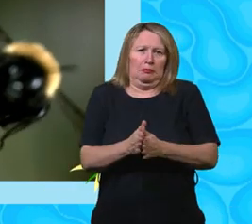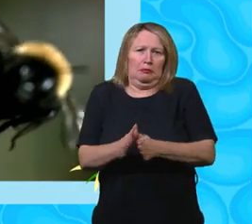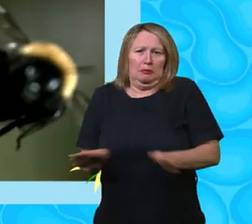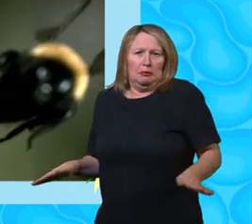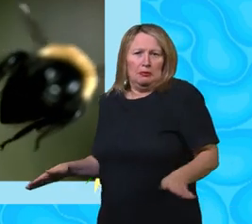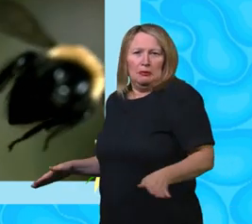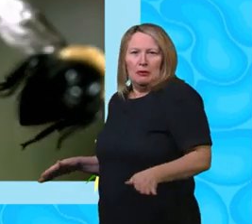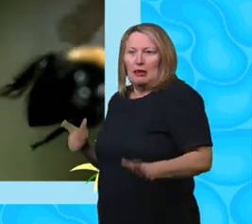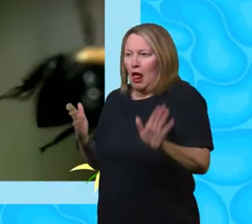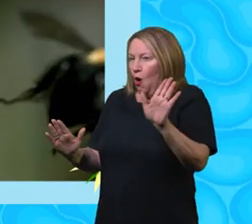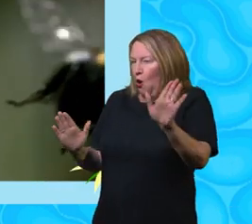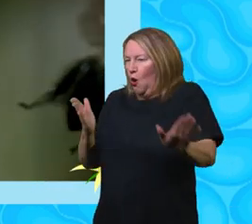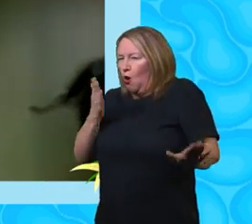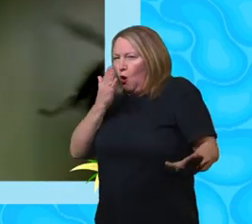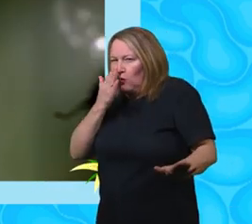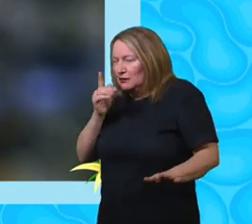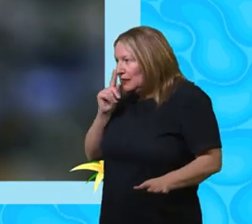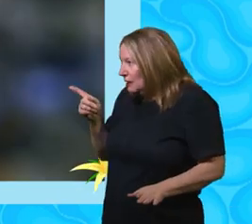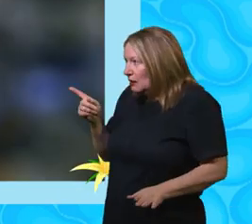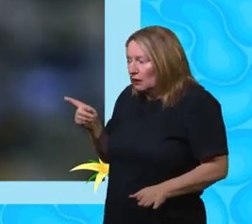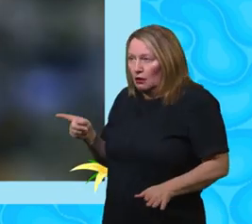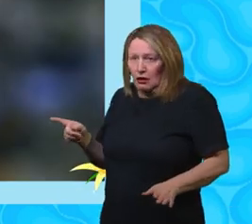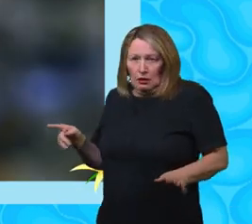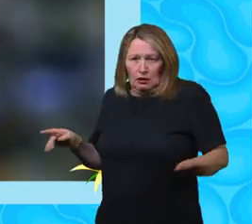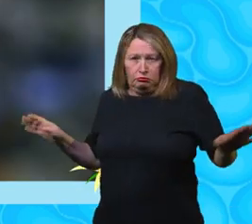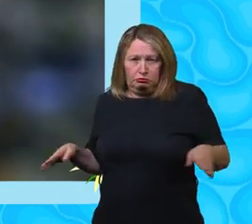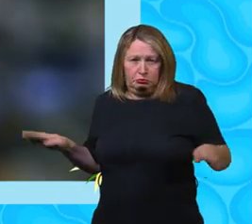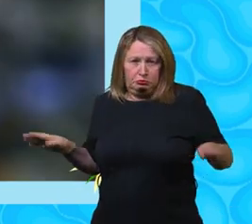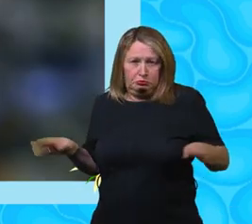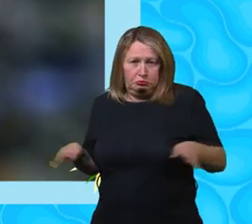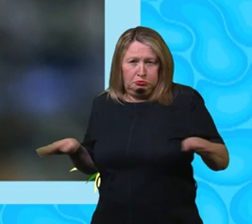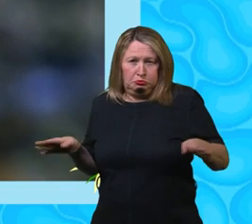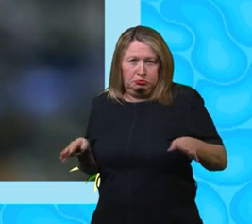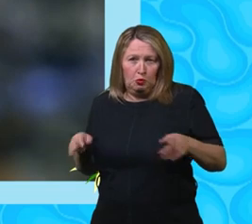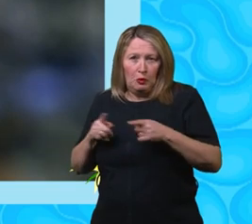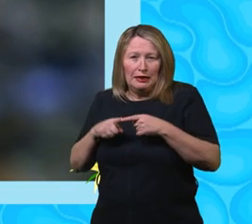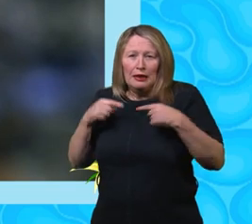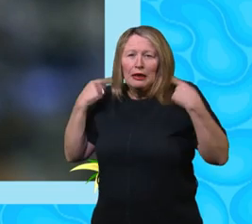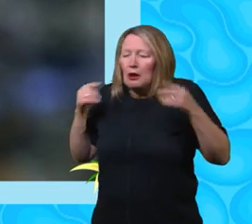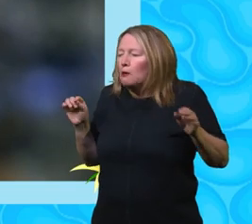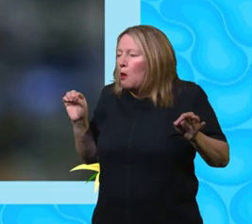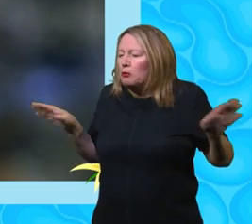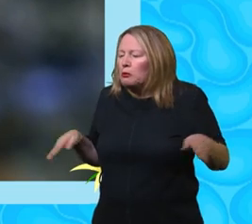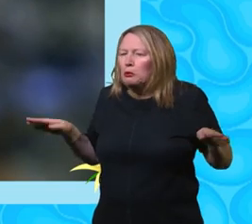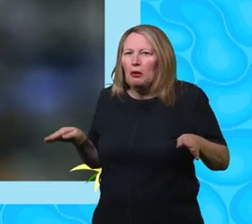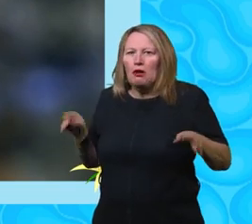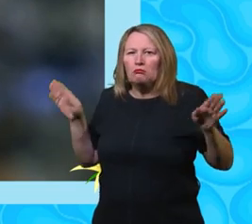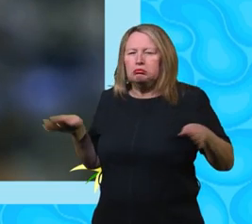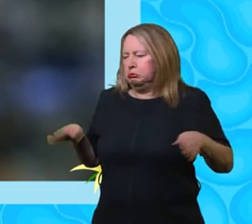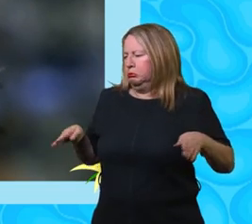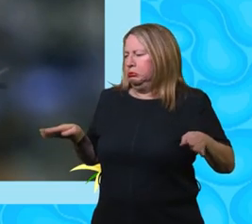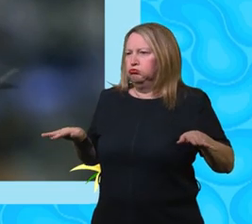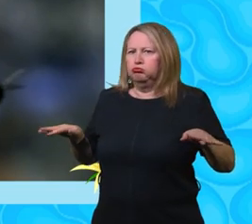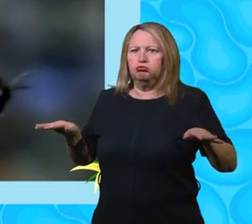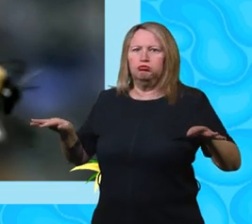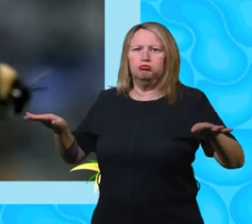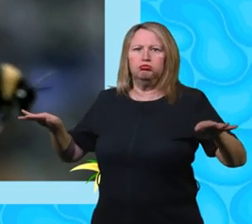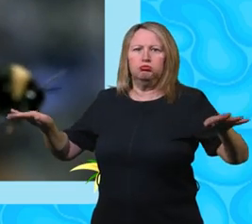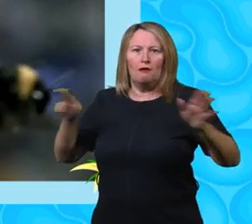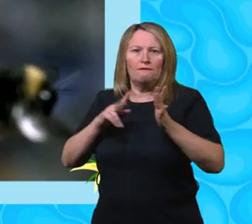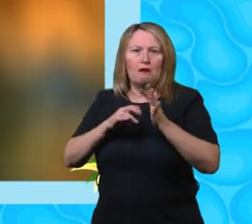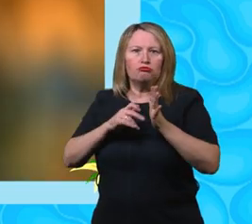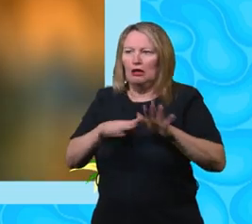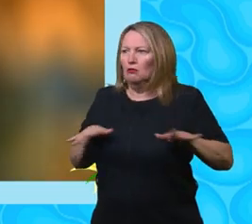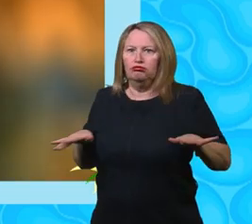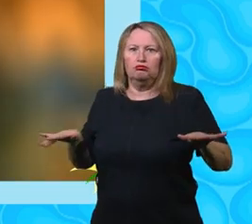look. The speedy flapping of their wings make tiny movements in the air called vibrations. These vibrations sound